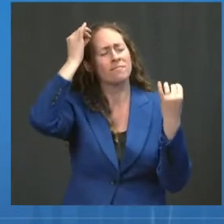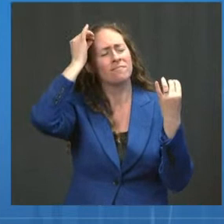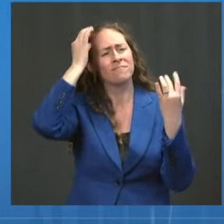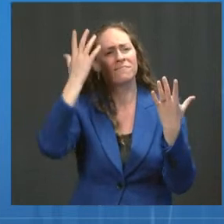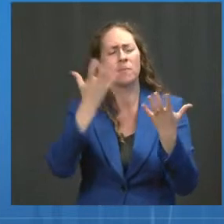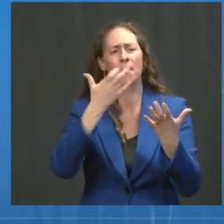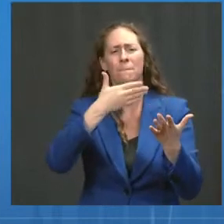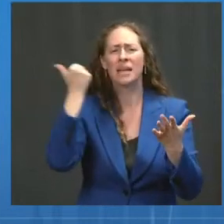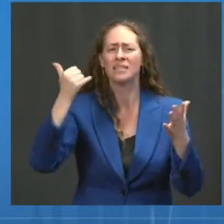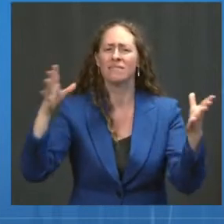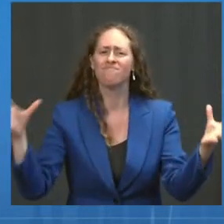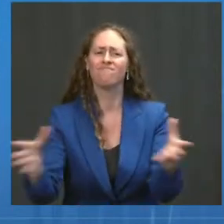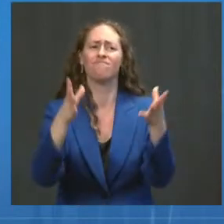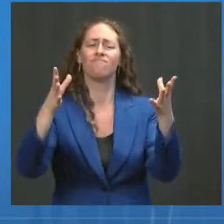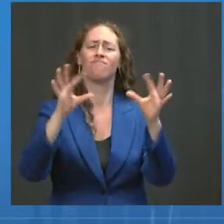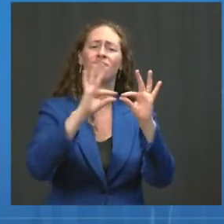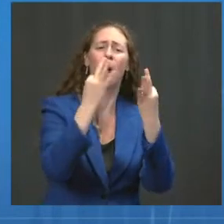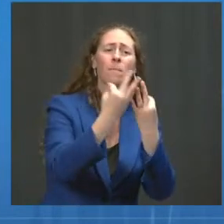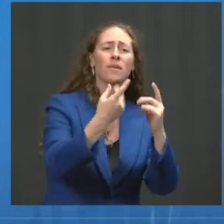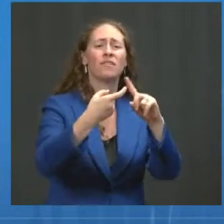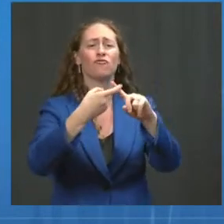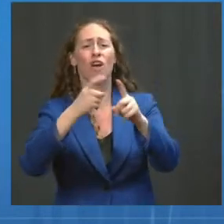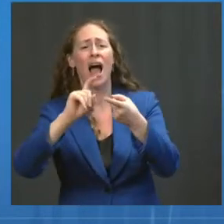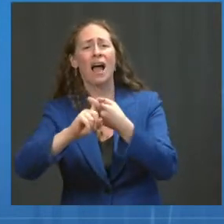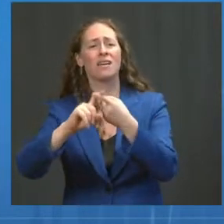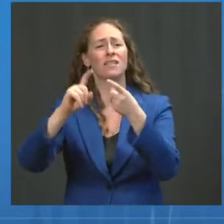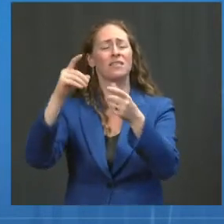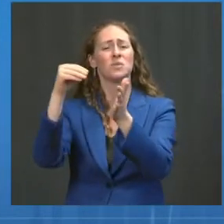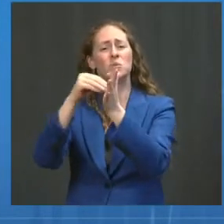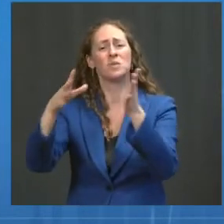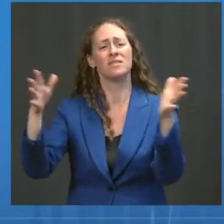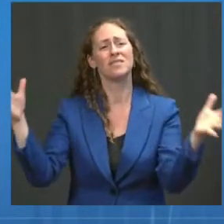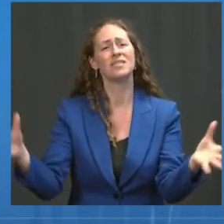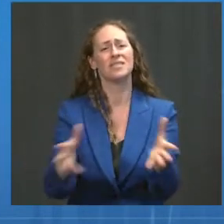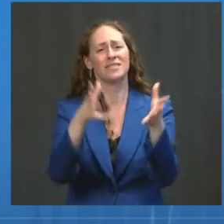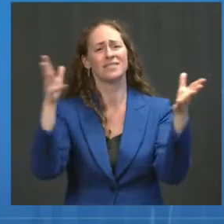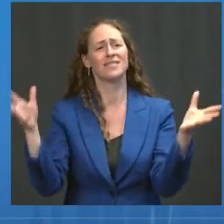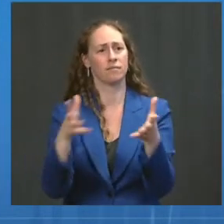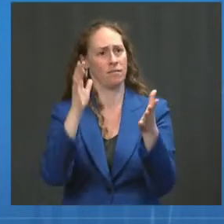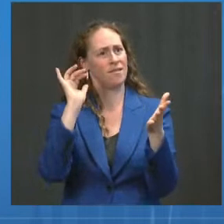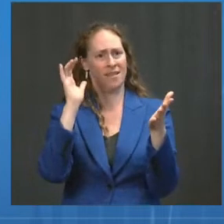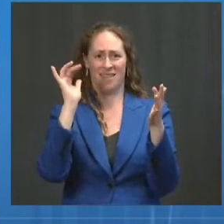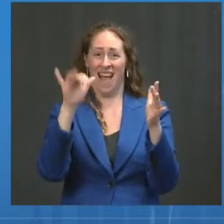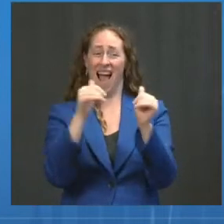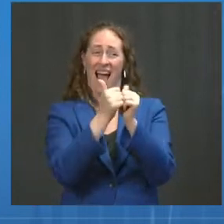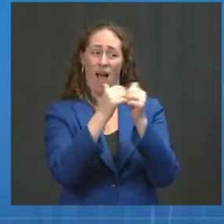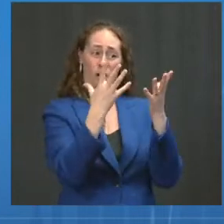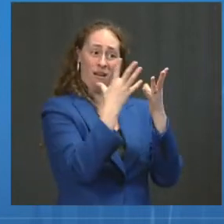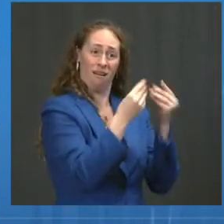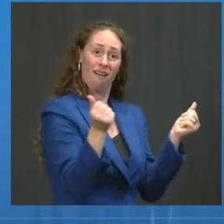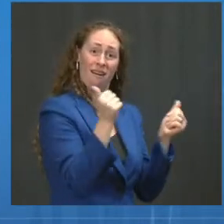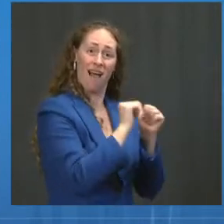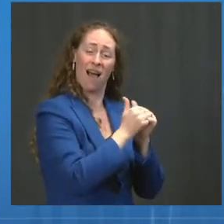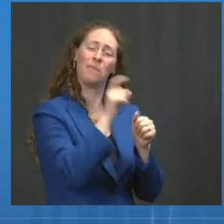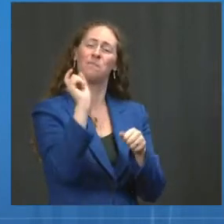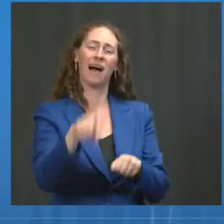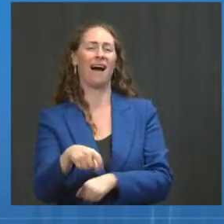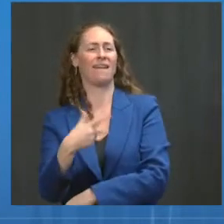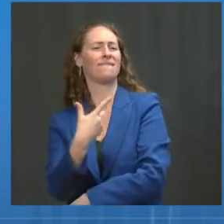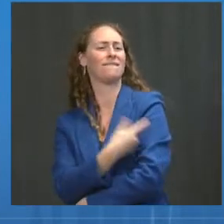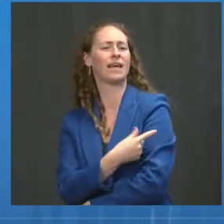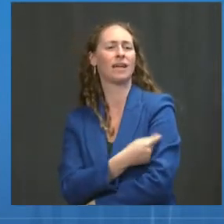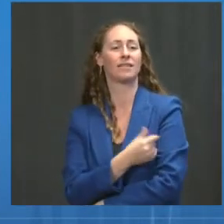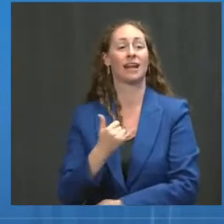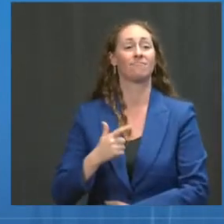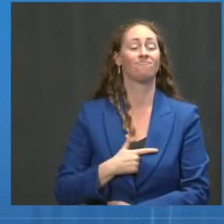to get vaccinated. That is our path to ending this pandemic. I'll now turn it over to Dr. Walensky, who will walk us through